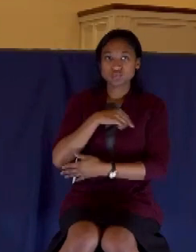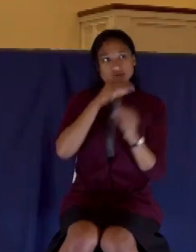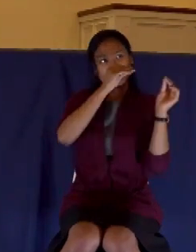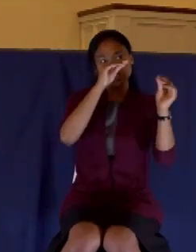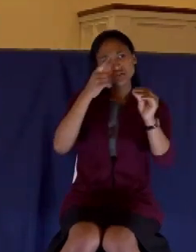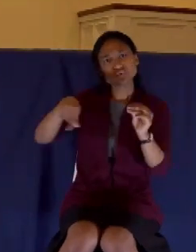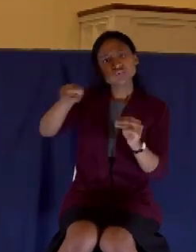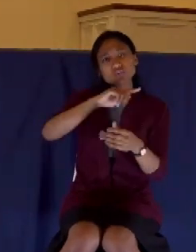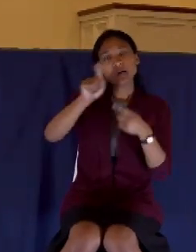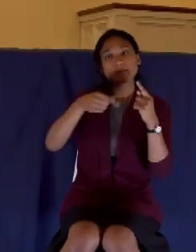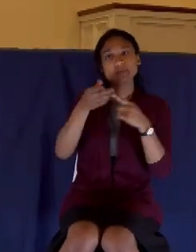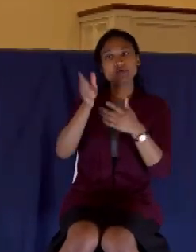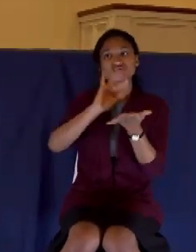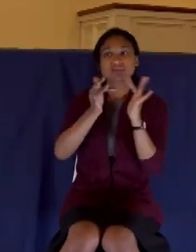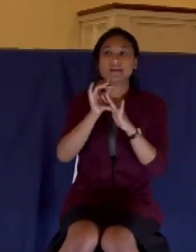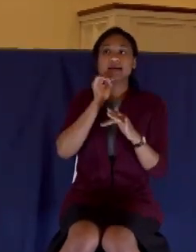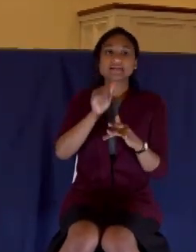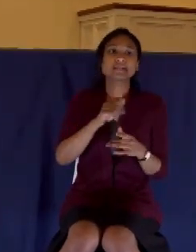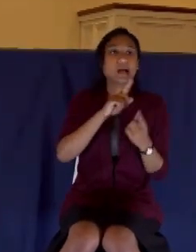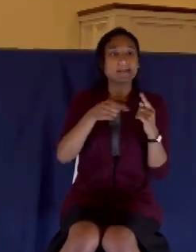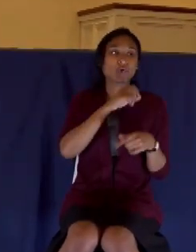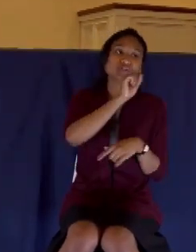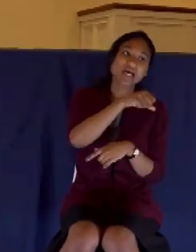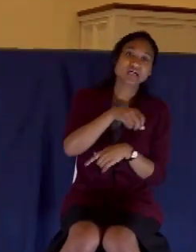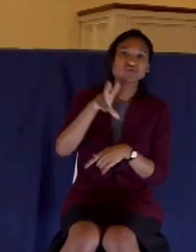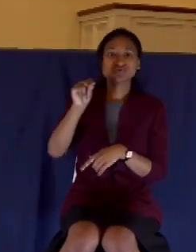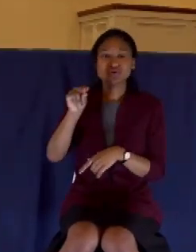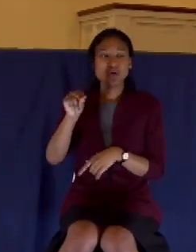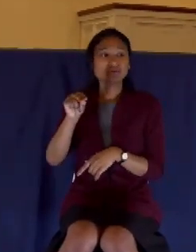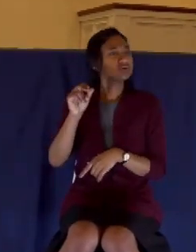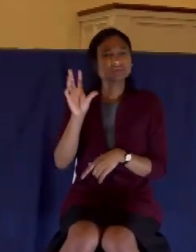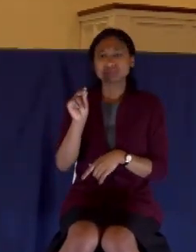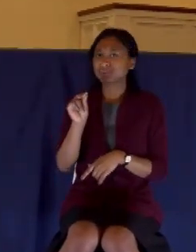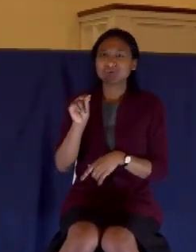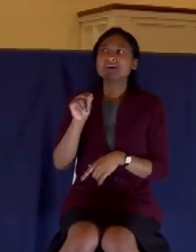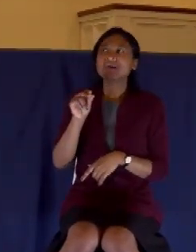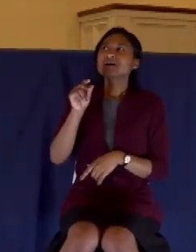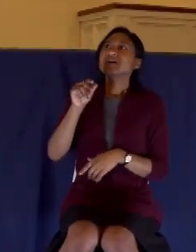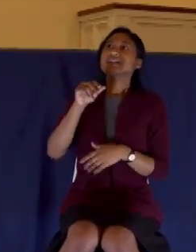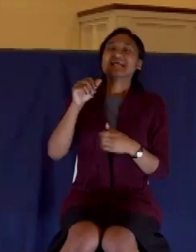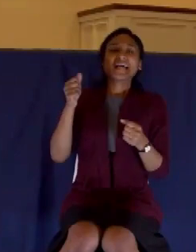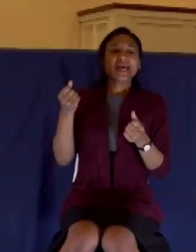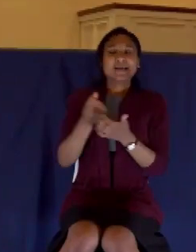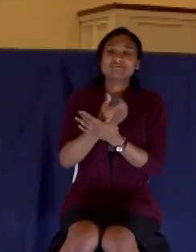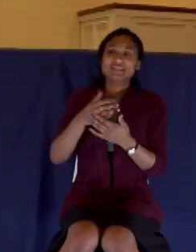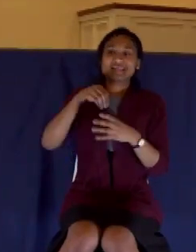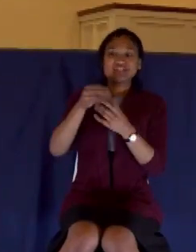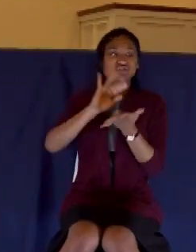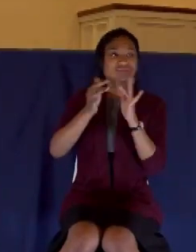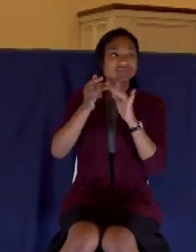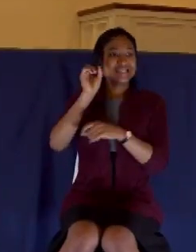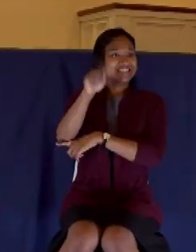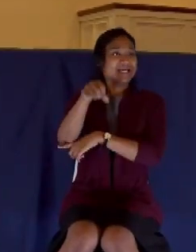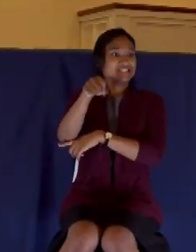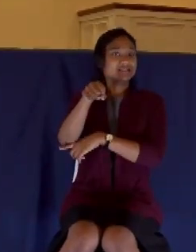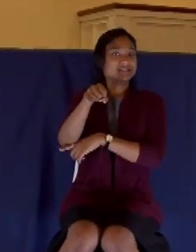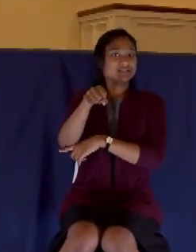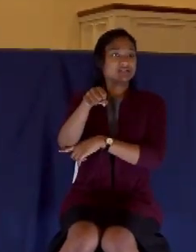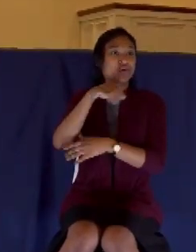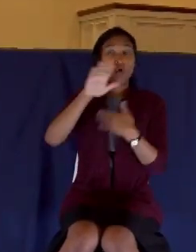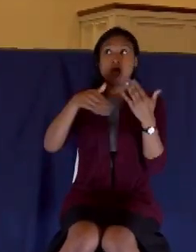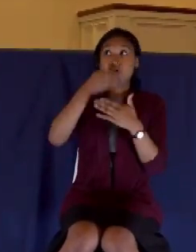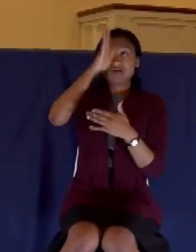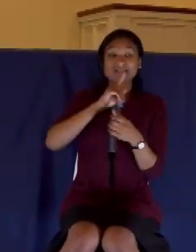was not yes and no, but in him it is always yes. For all the promises of God find their yes in